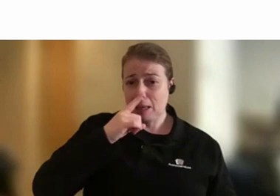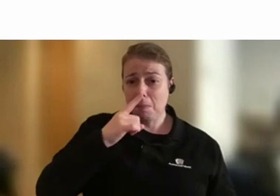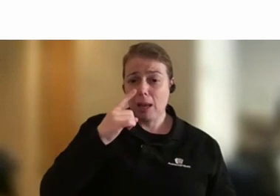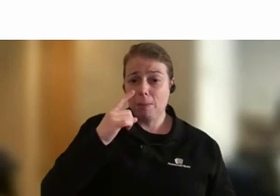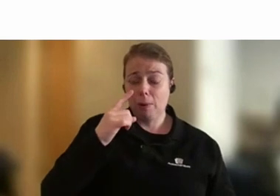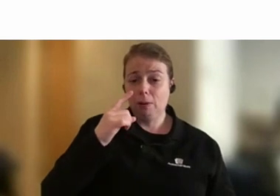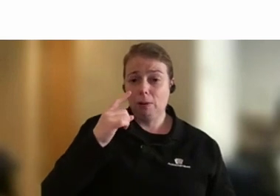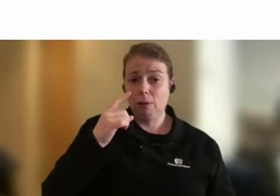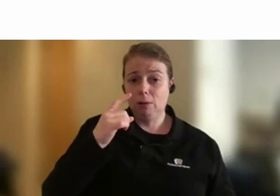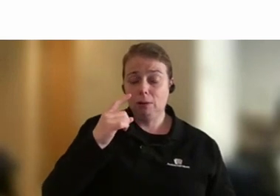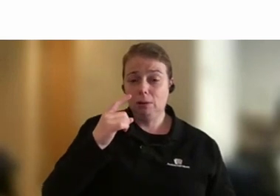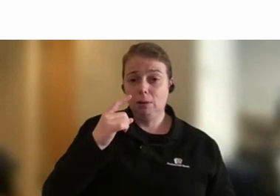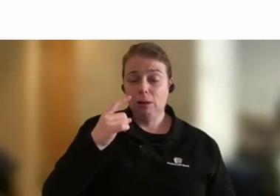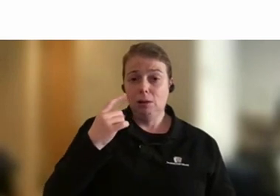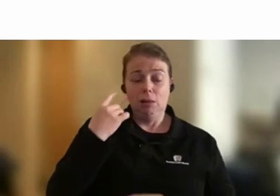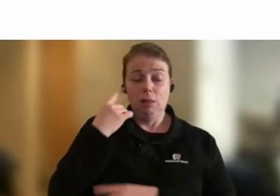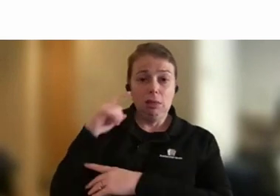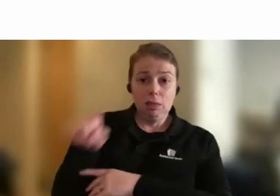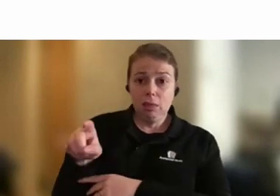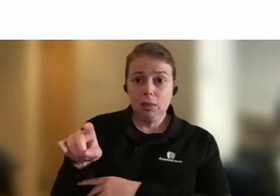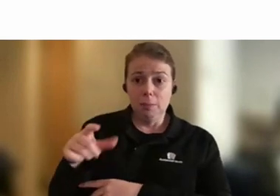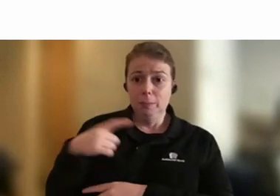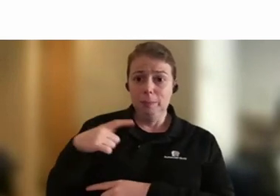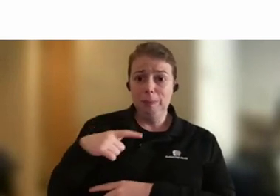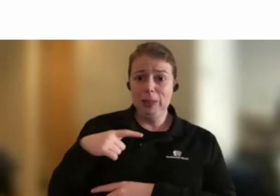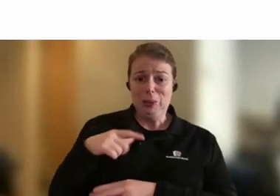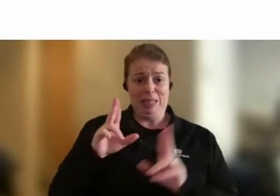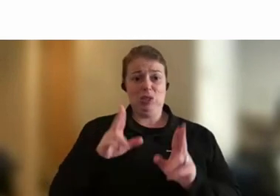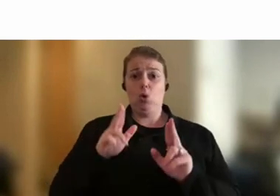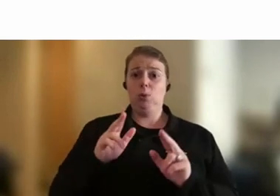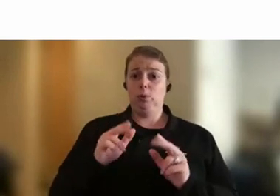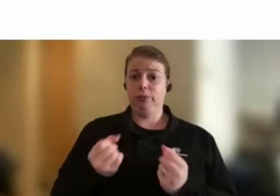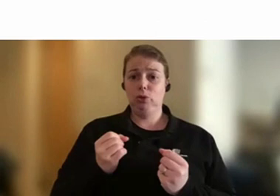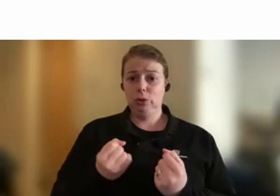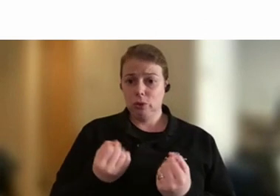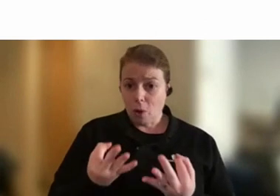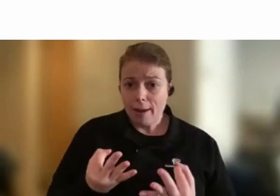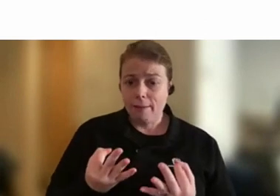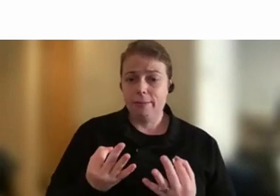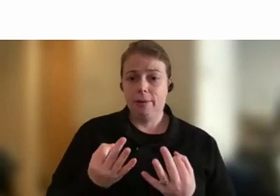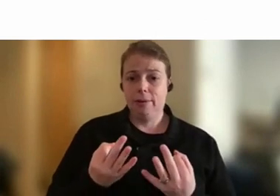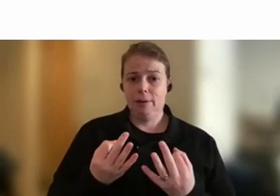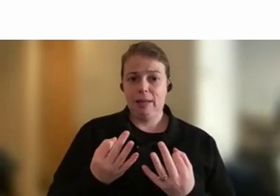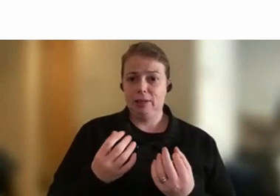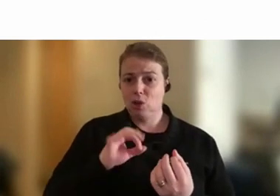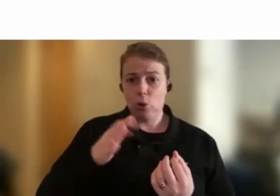the norm not to have that and not support that. And if that is, then how would we actually